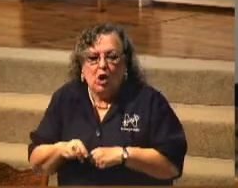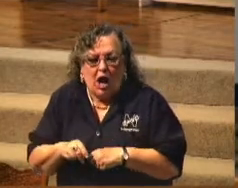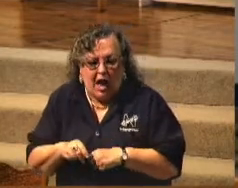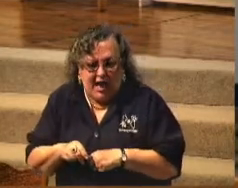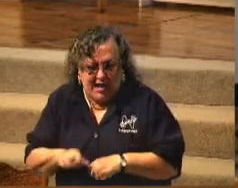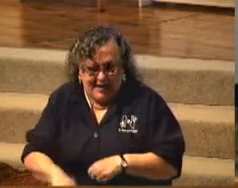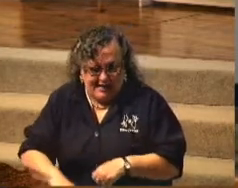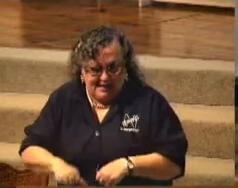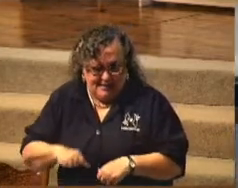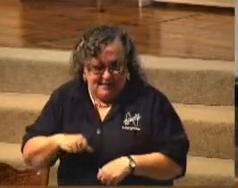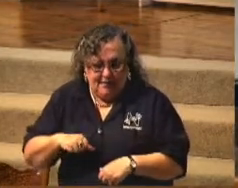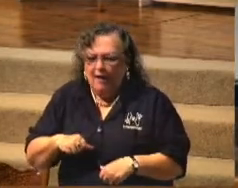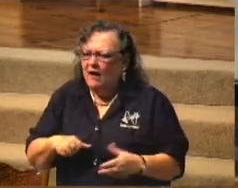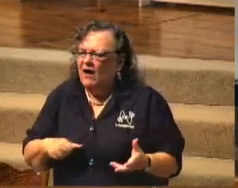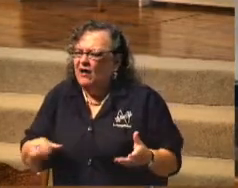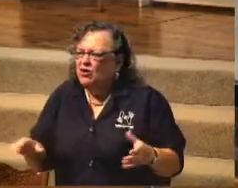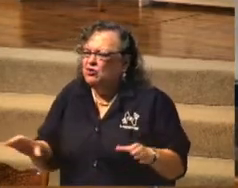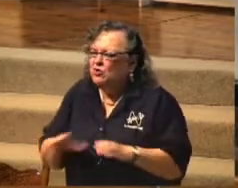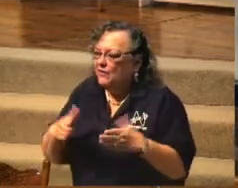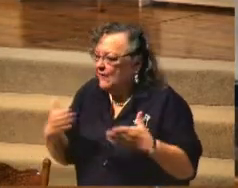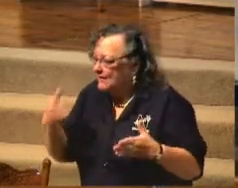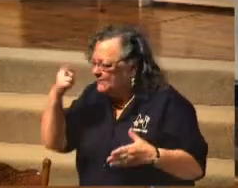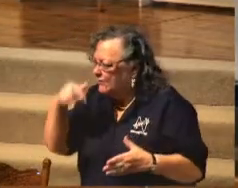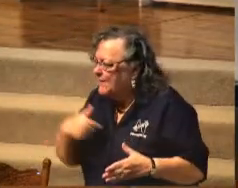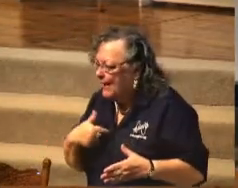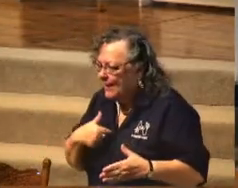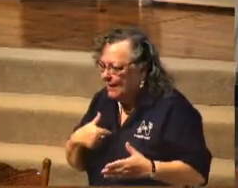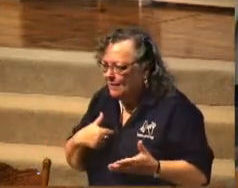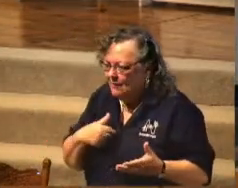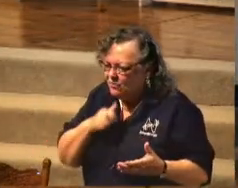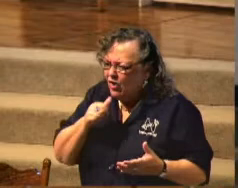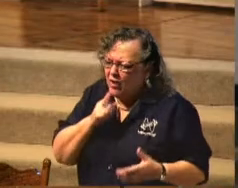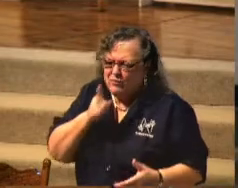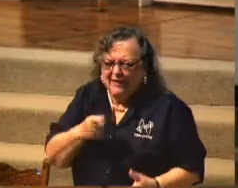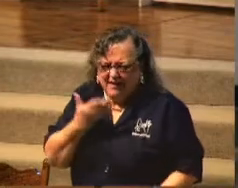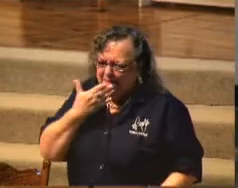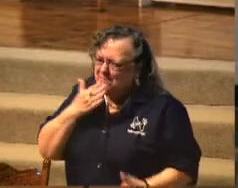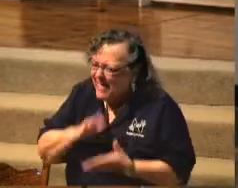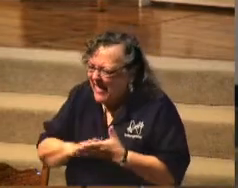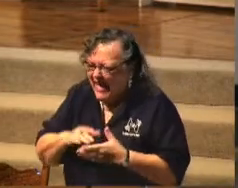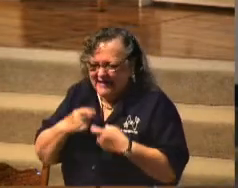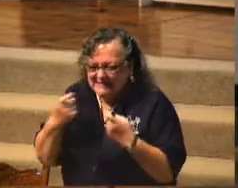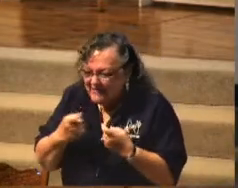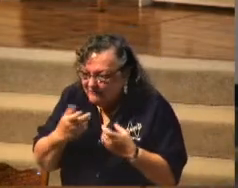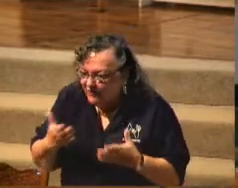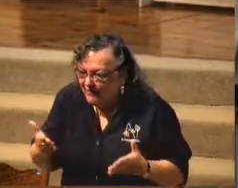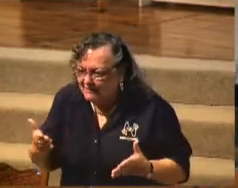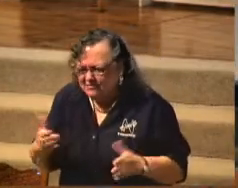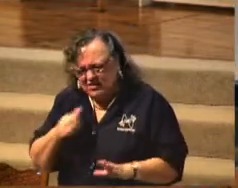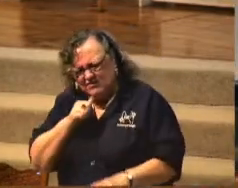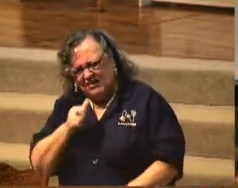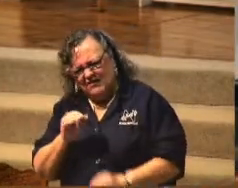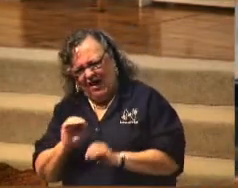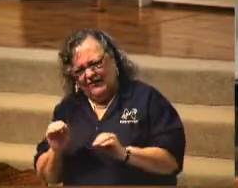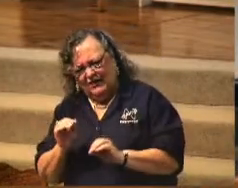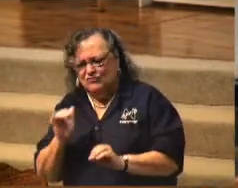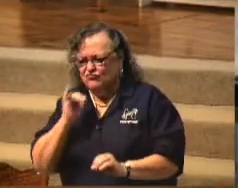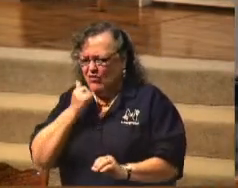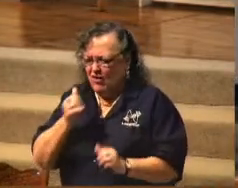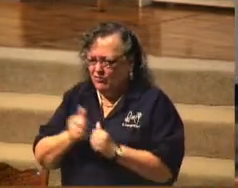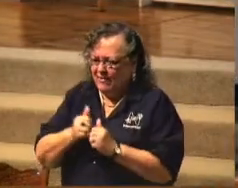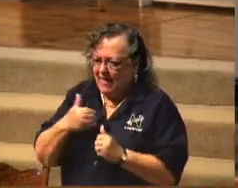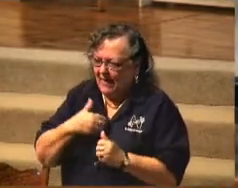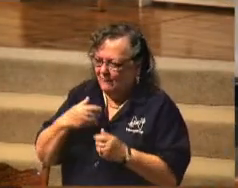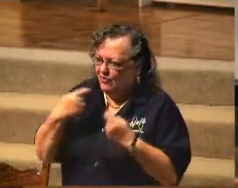just doing things for us. Not really, you know, sinful bad things. There's nothing wrong with having toys.